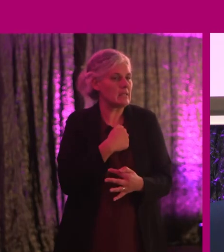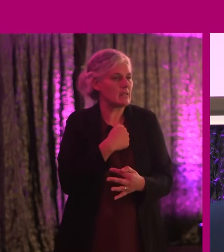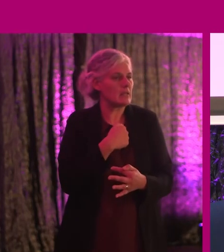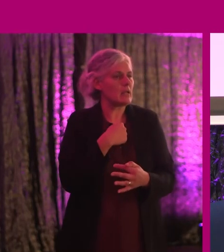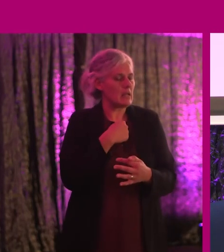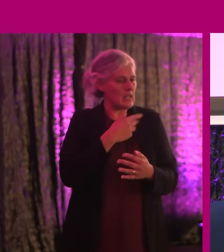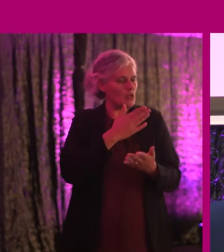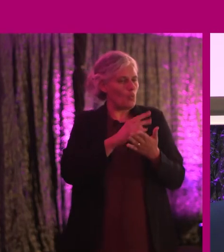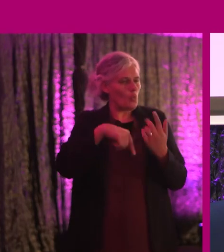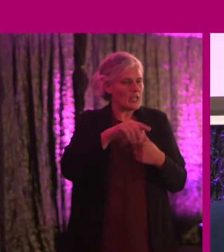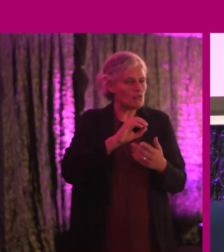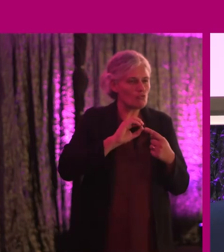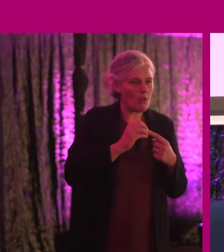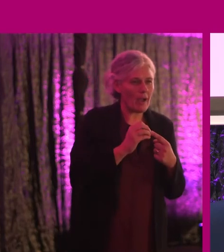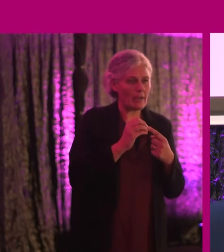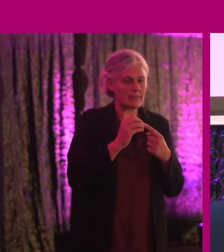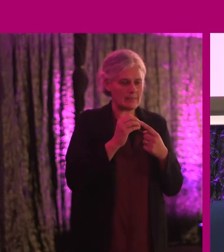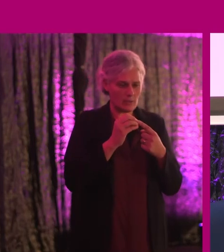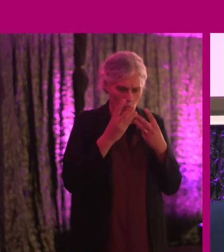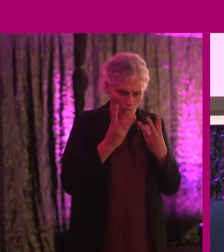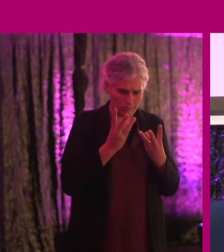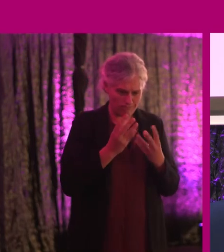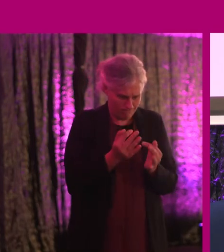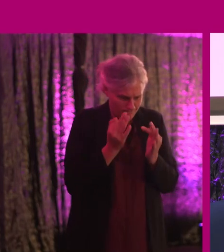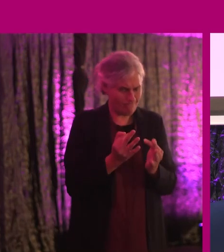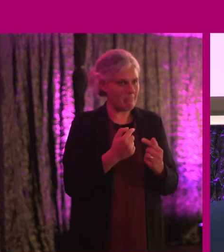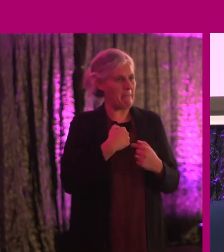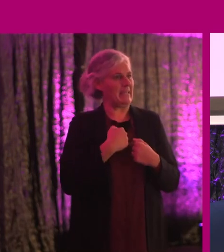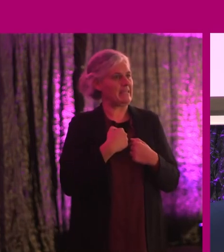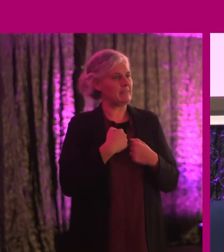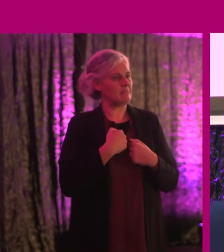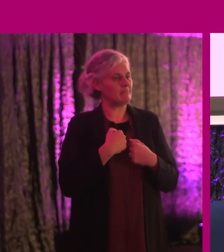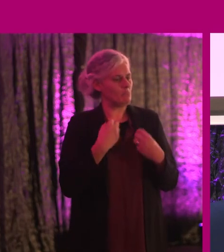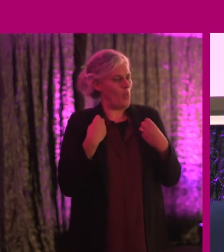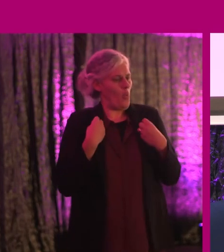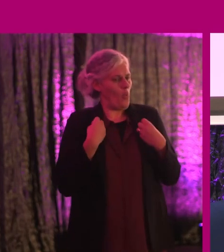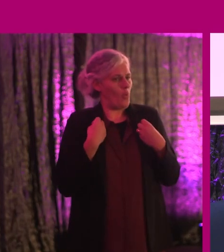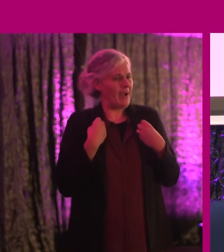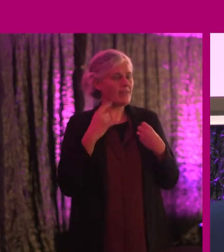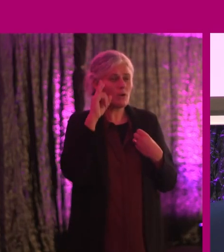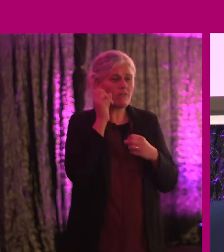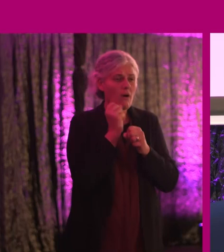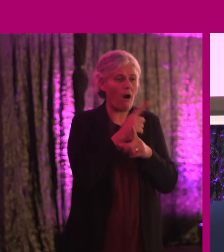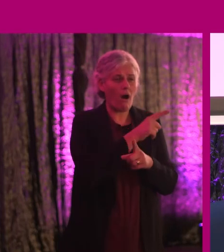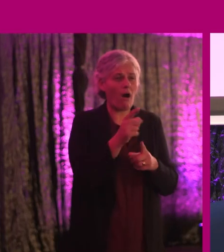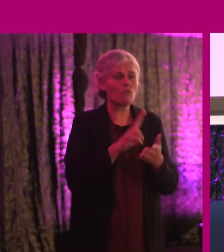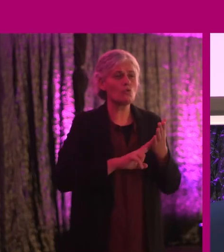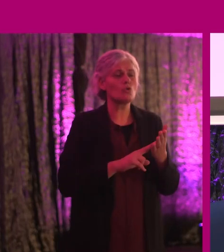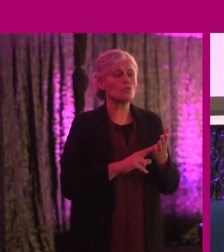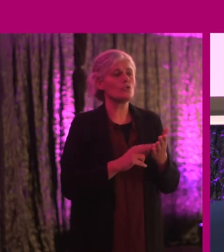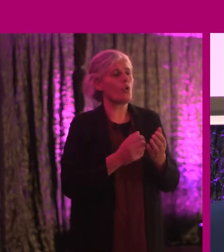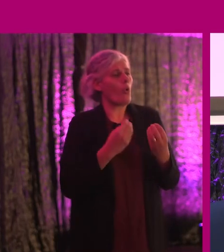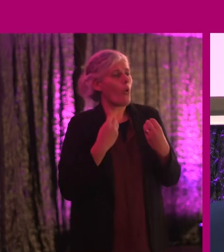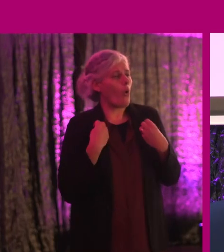are really trying to own who we are. So my greatest, I guess, is hope for all of us is that we use our voice and our